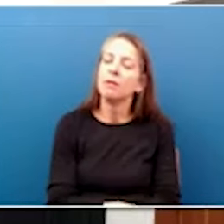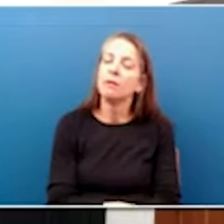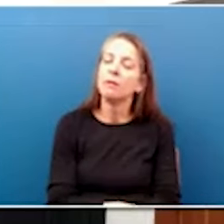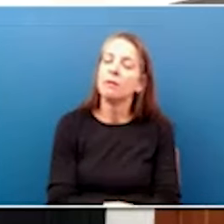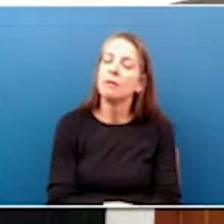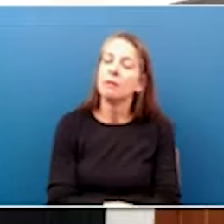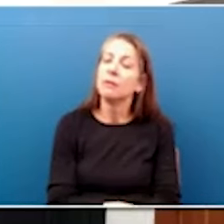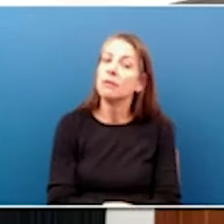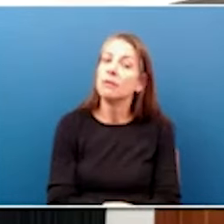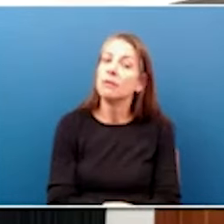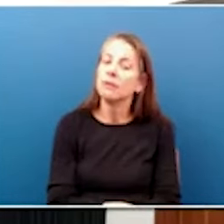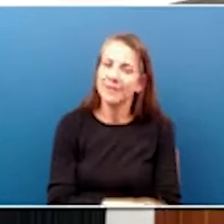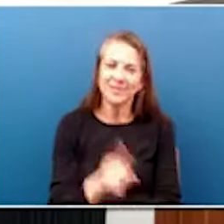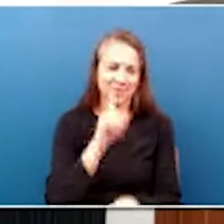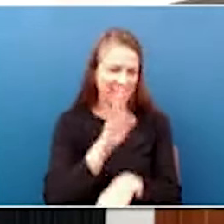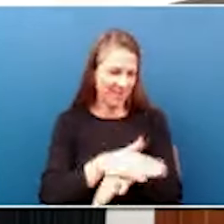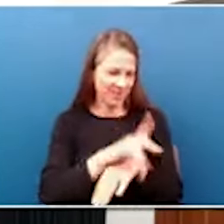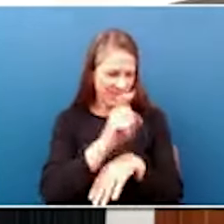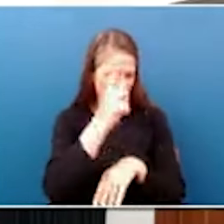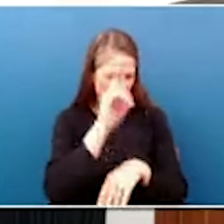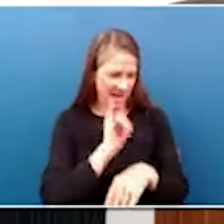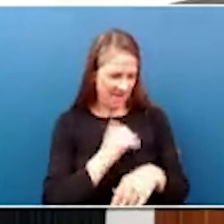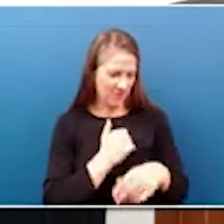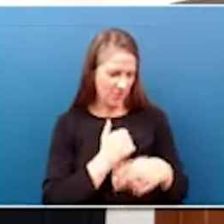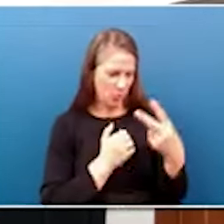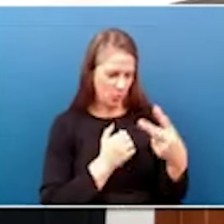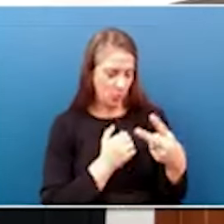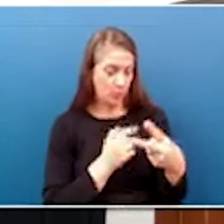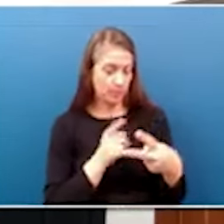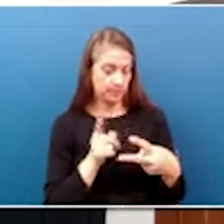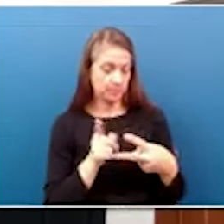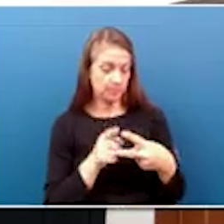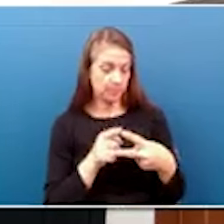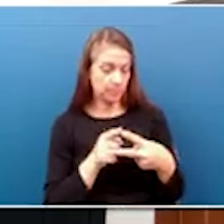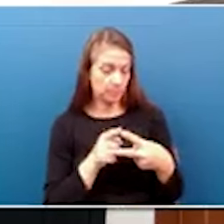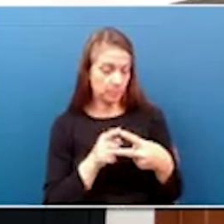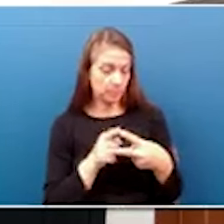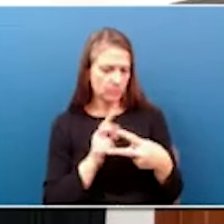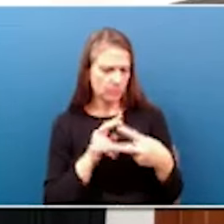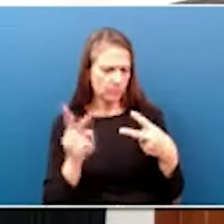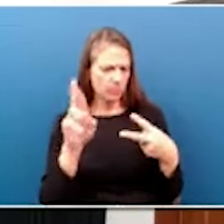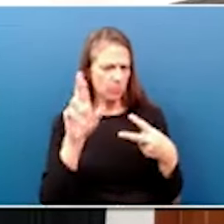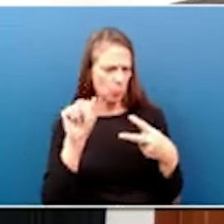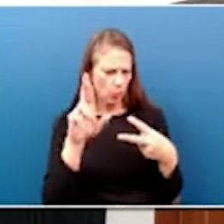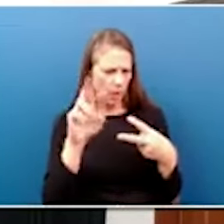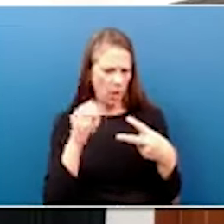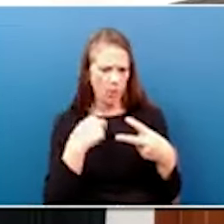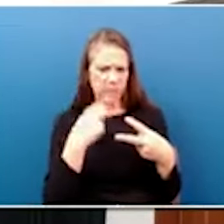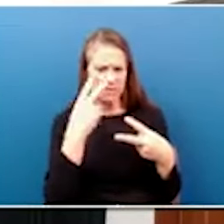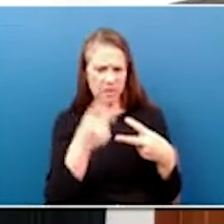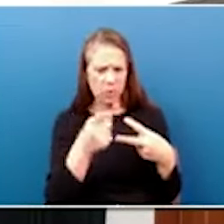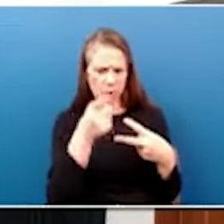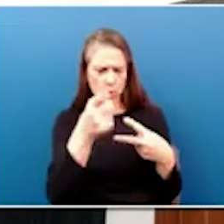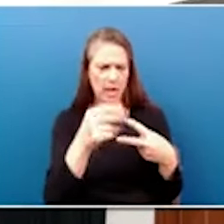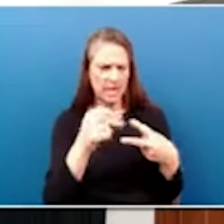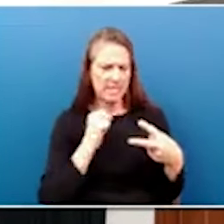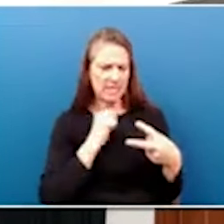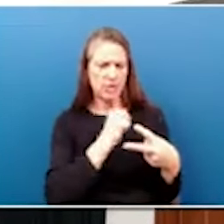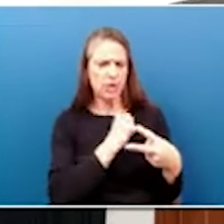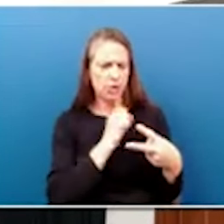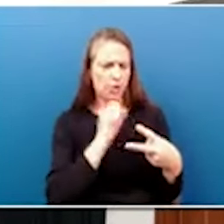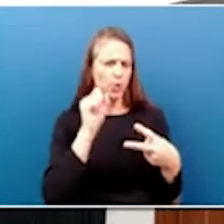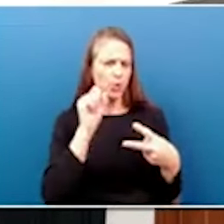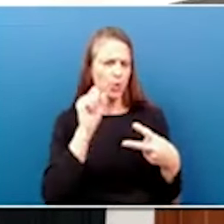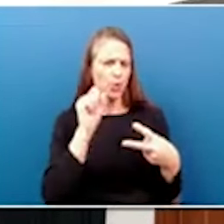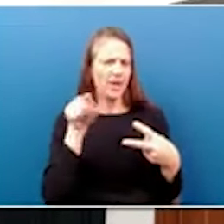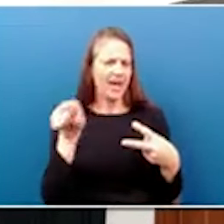Good afternoon, Governor. I have two. The first is, it's very rare that we get to see you and Senate president's divers standing side